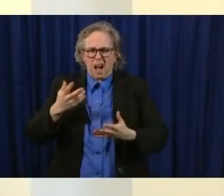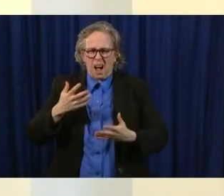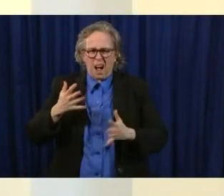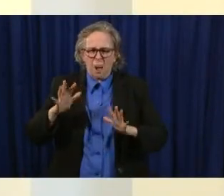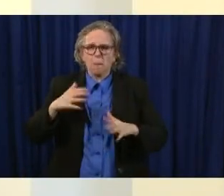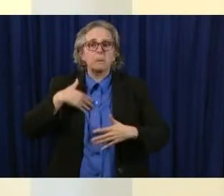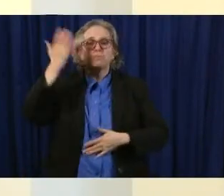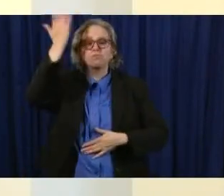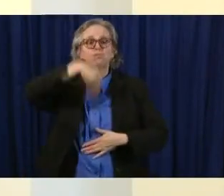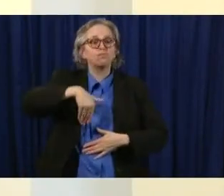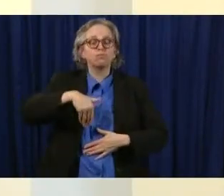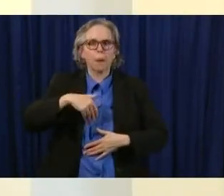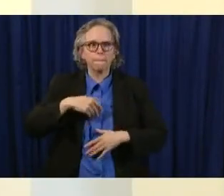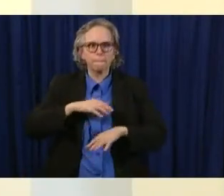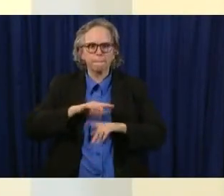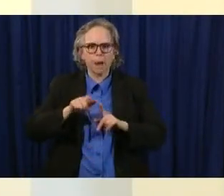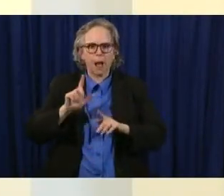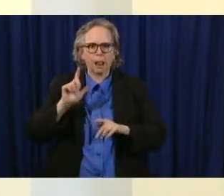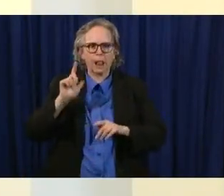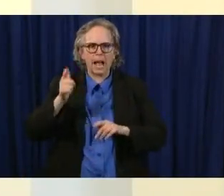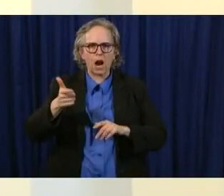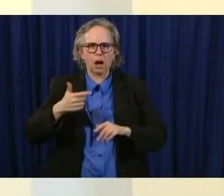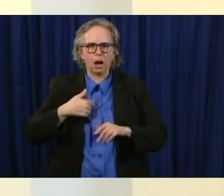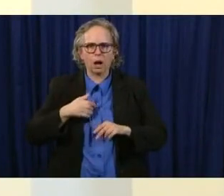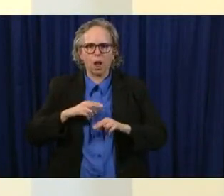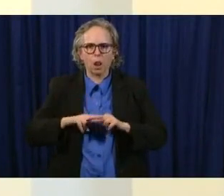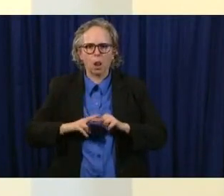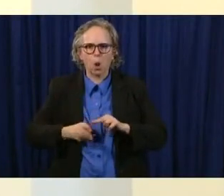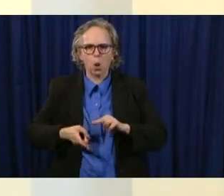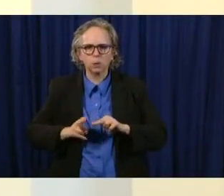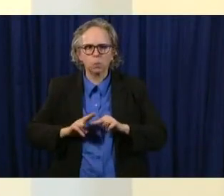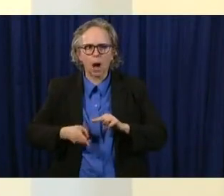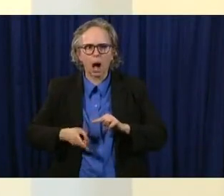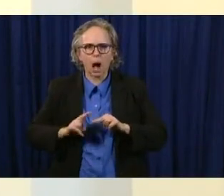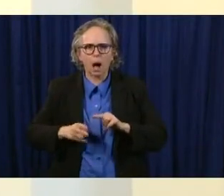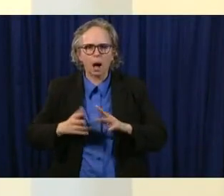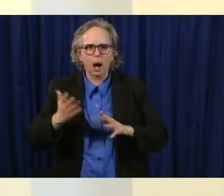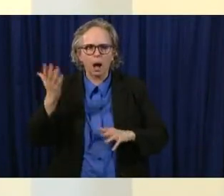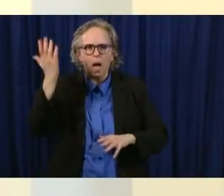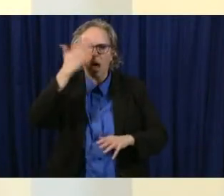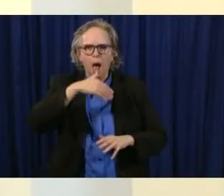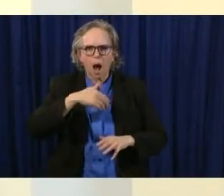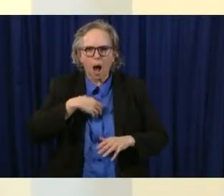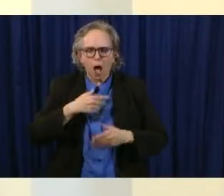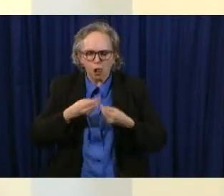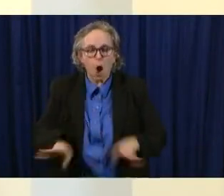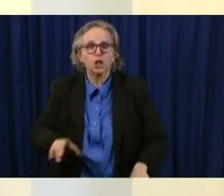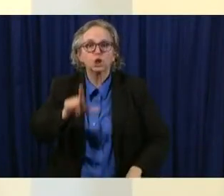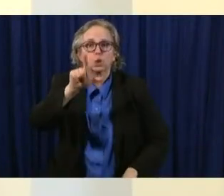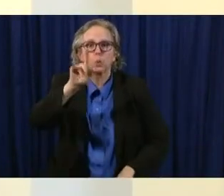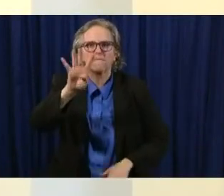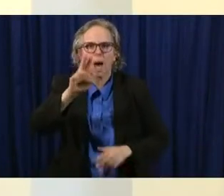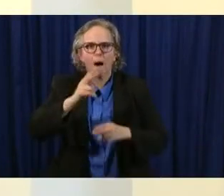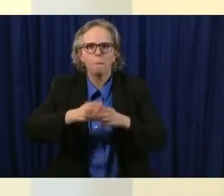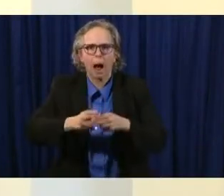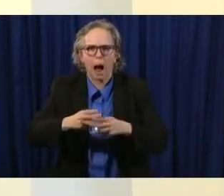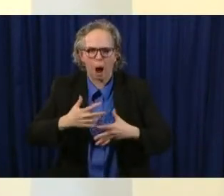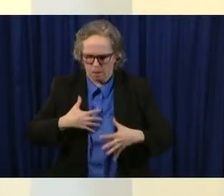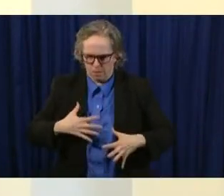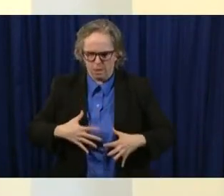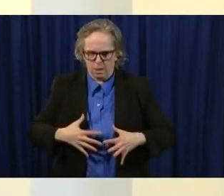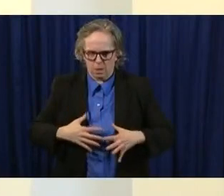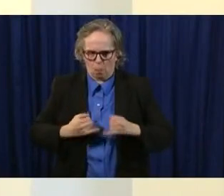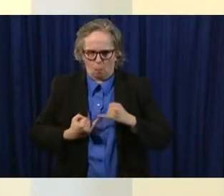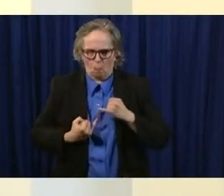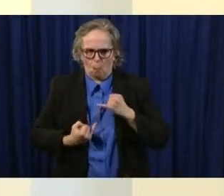weight before i knew it i had lost 25 pounds and i was starting to feel anxious i didn't know i was feeling anxious because i would run up